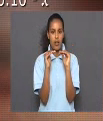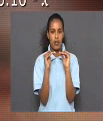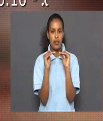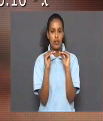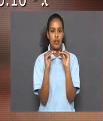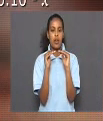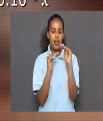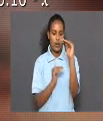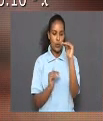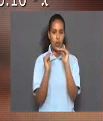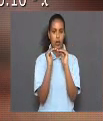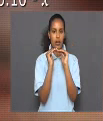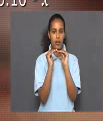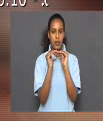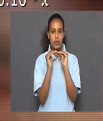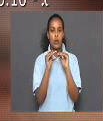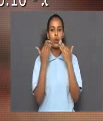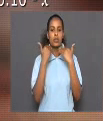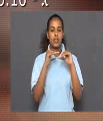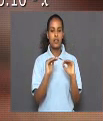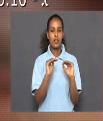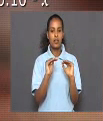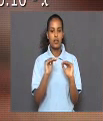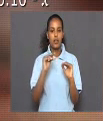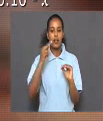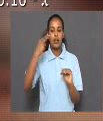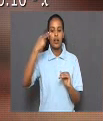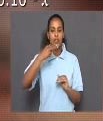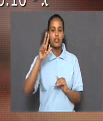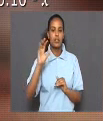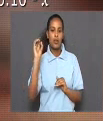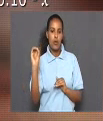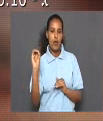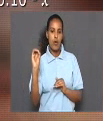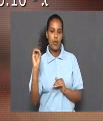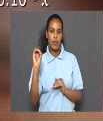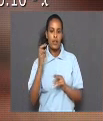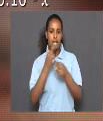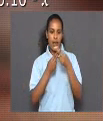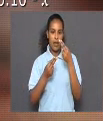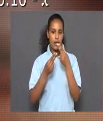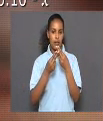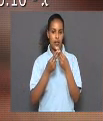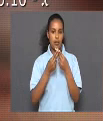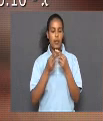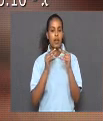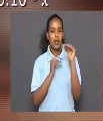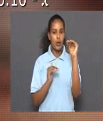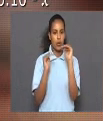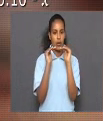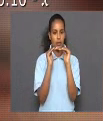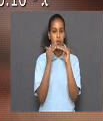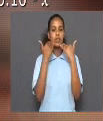to the equilibrium concentration of hydronium ion times the